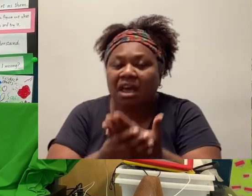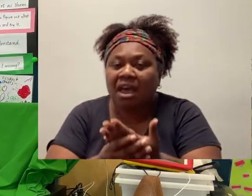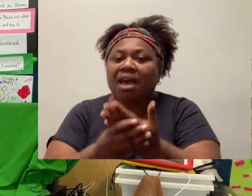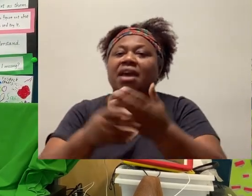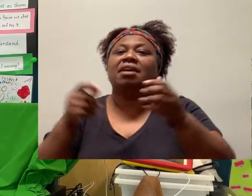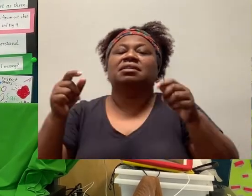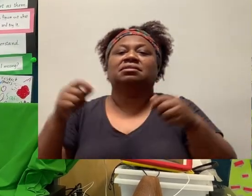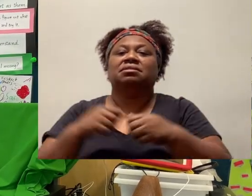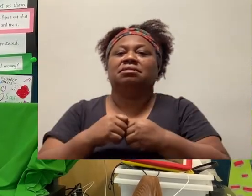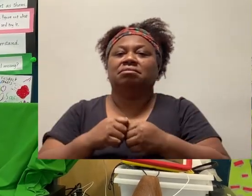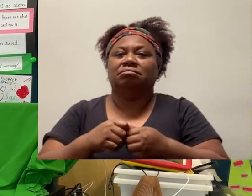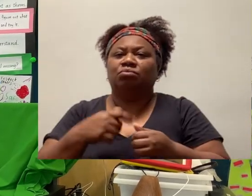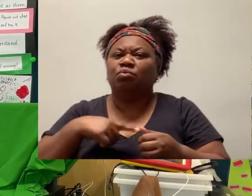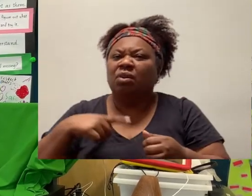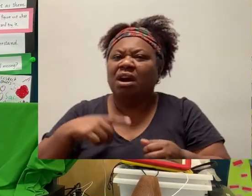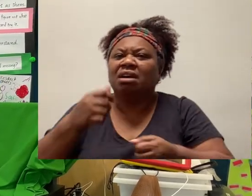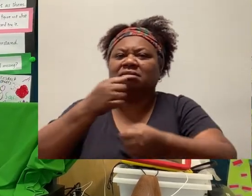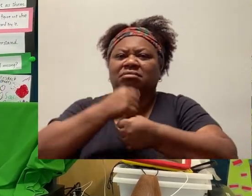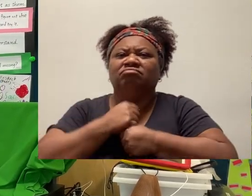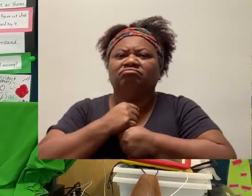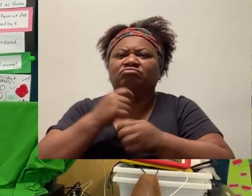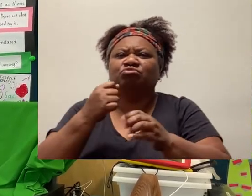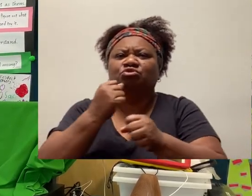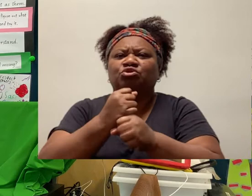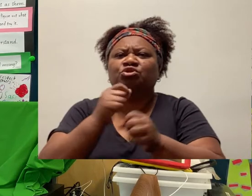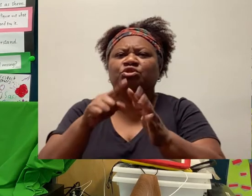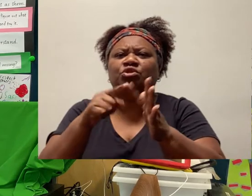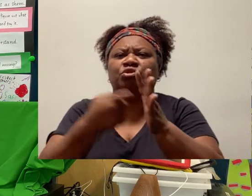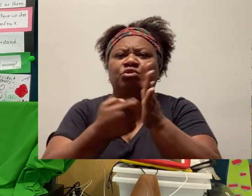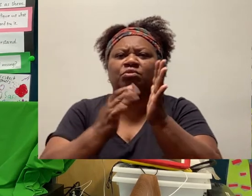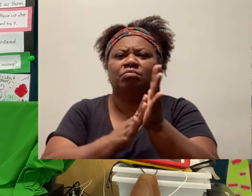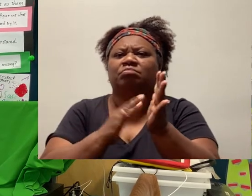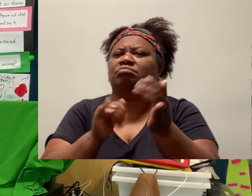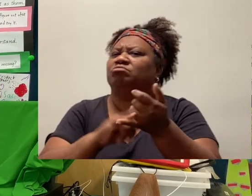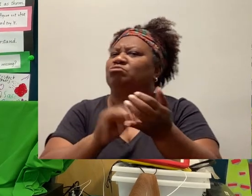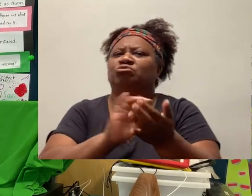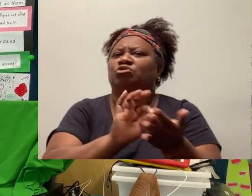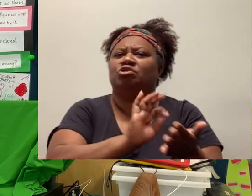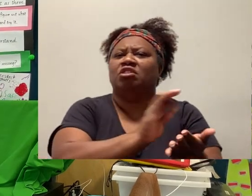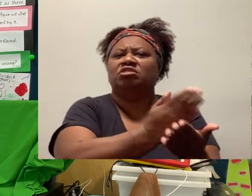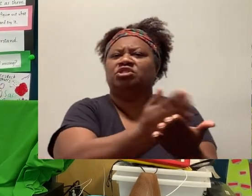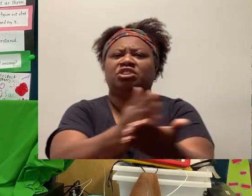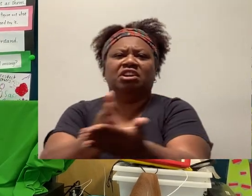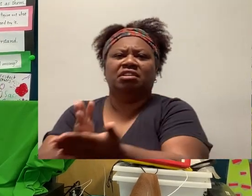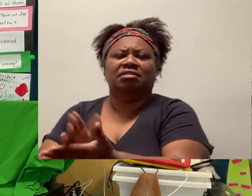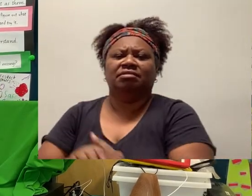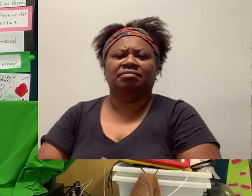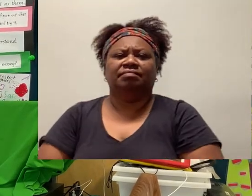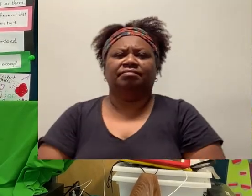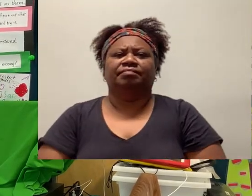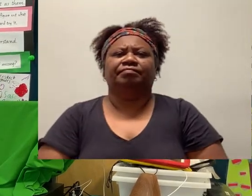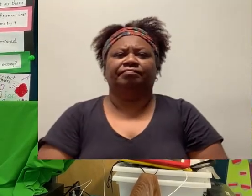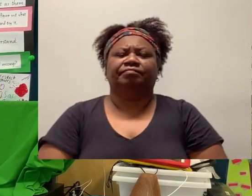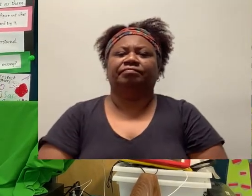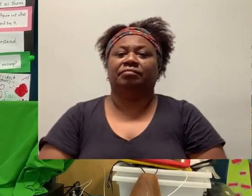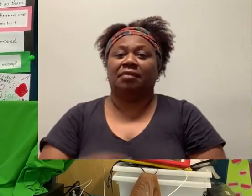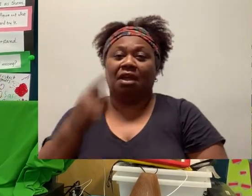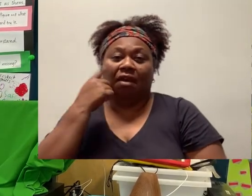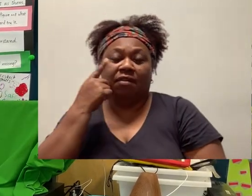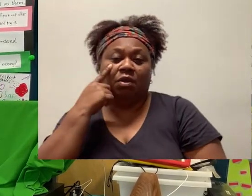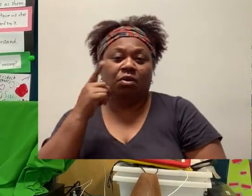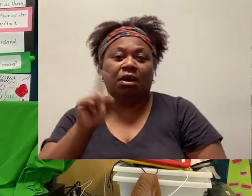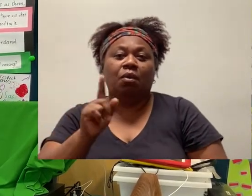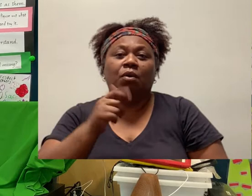continuing to wash my hands every time I come in the classroom. Today we're going to have a look at how we can use some of the products that we have at home